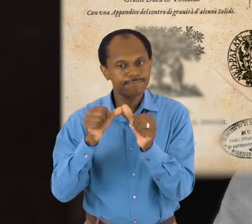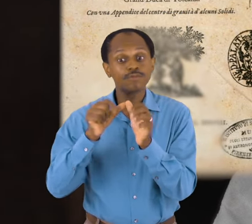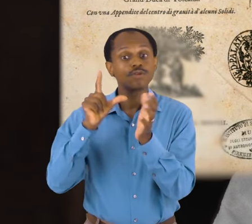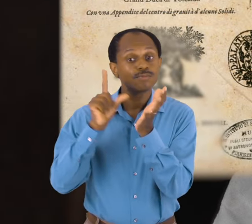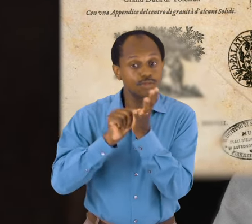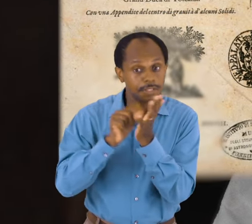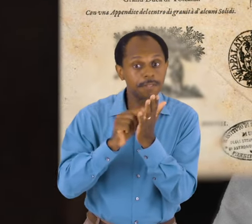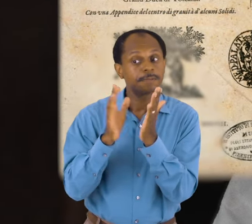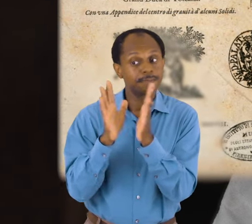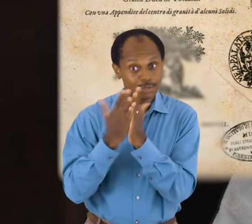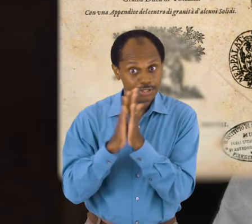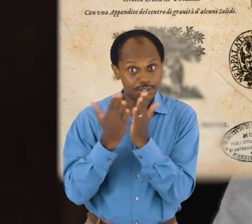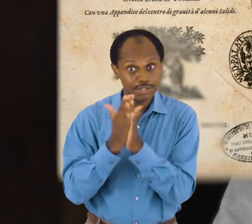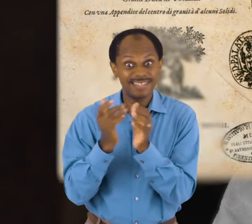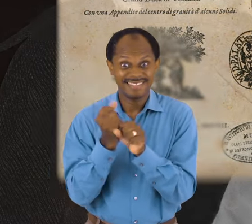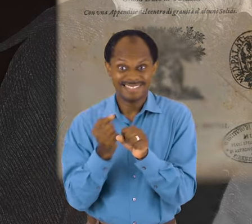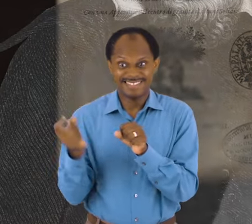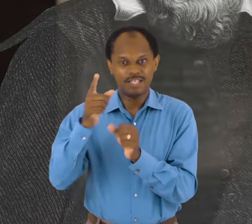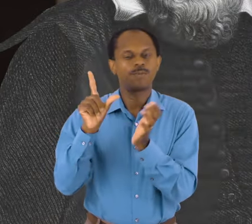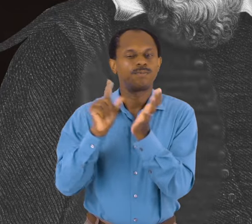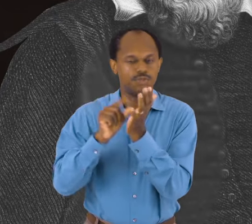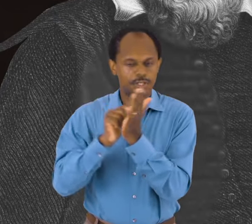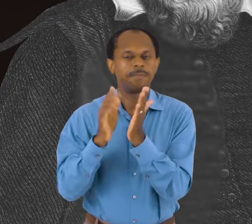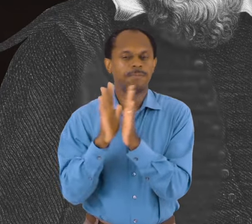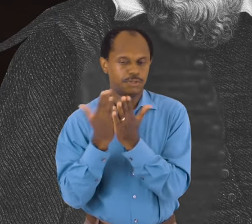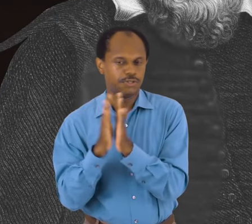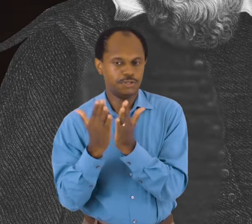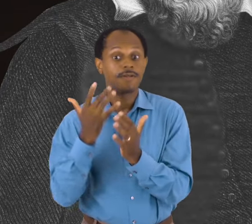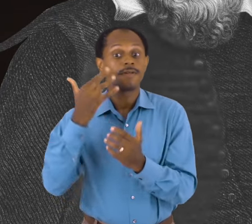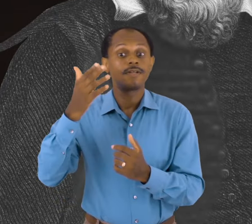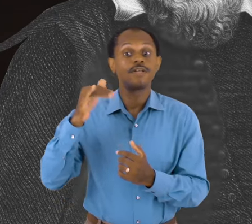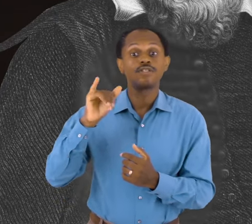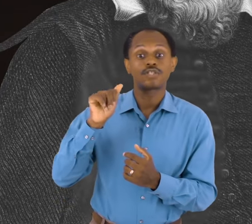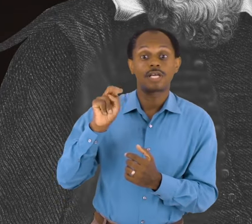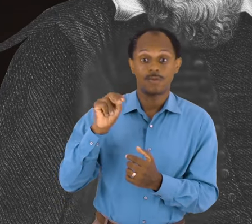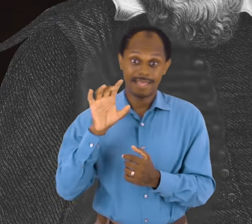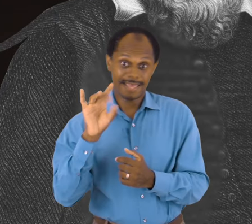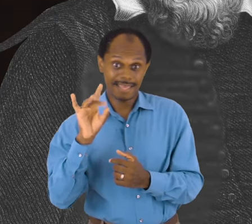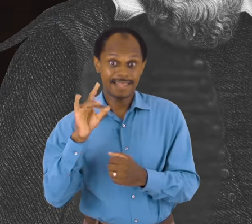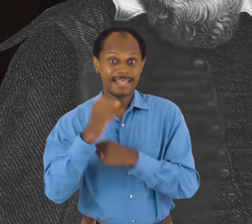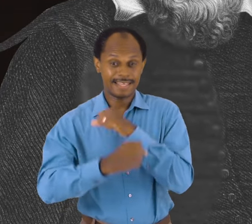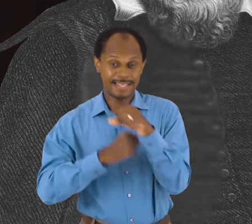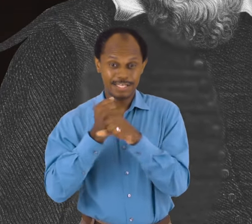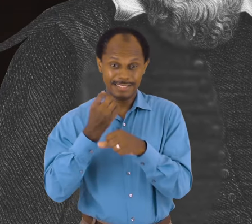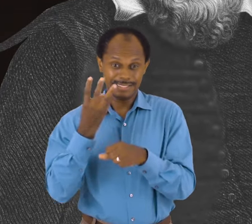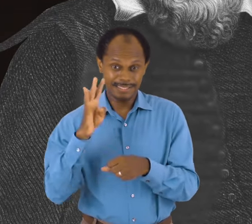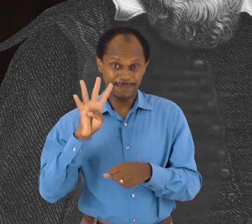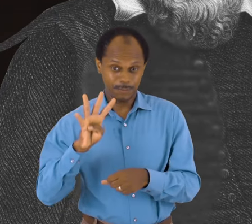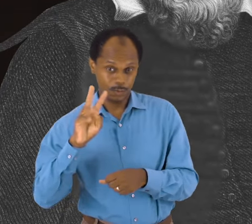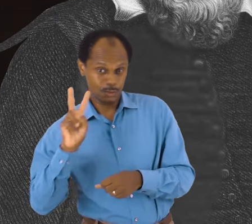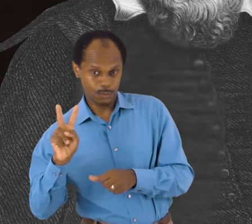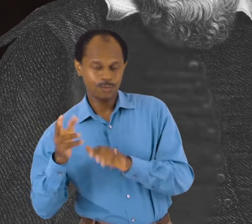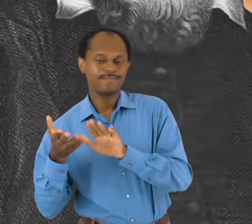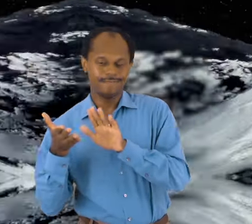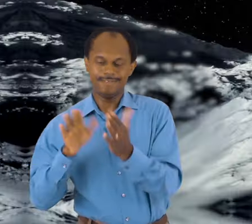another book just a year later. He died on January 8, 1642.